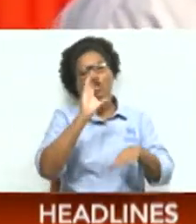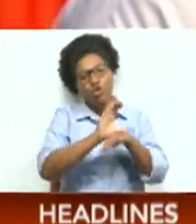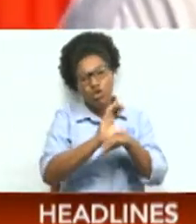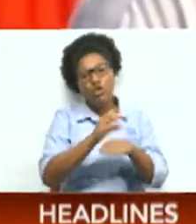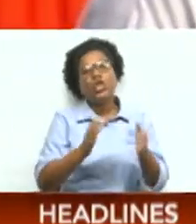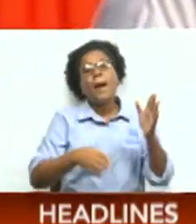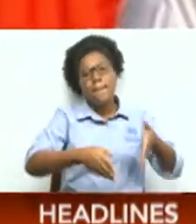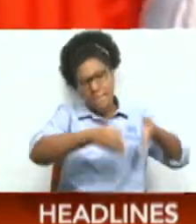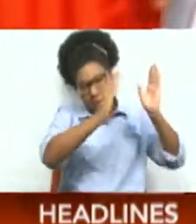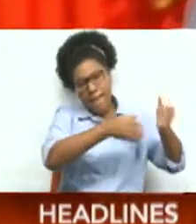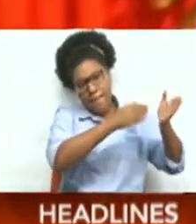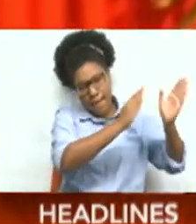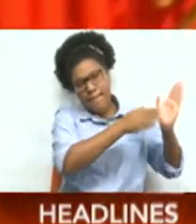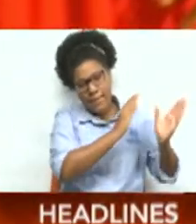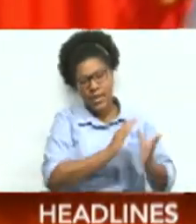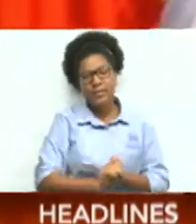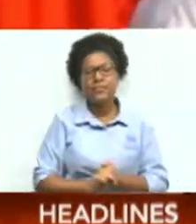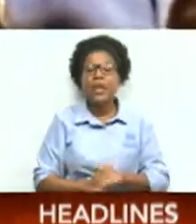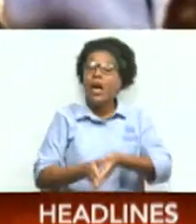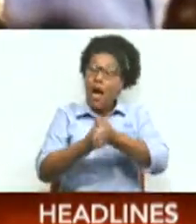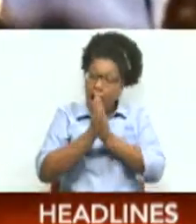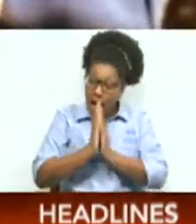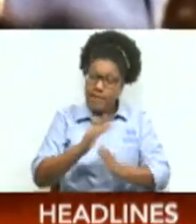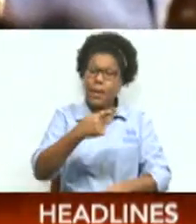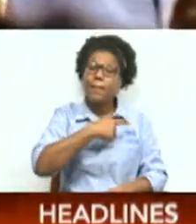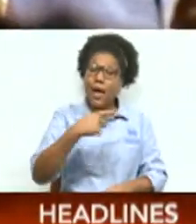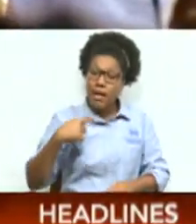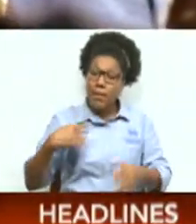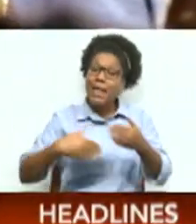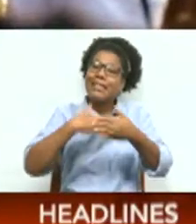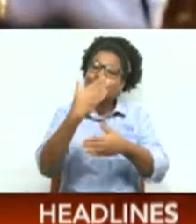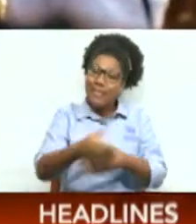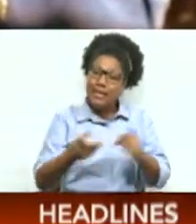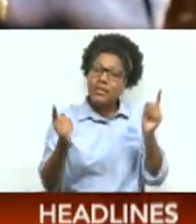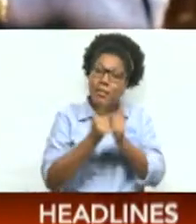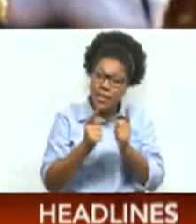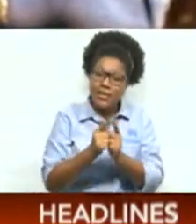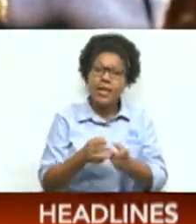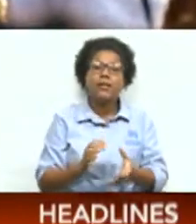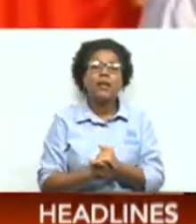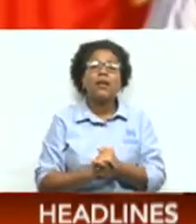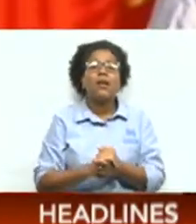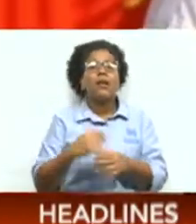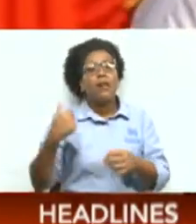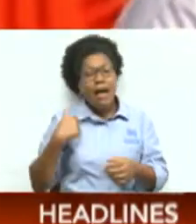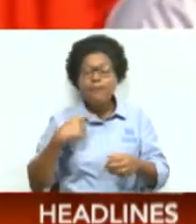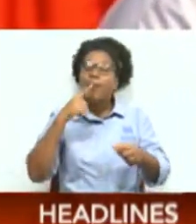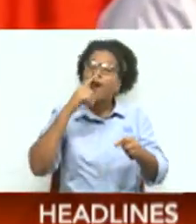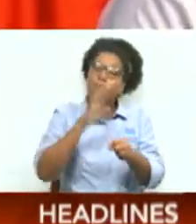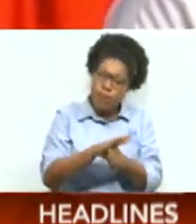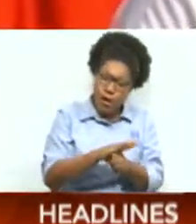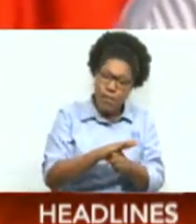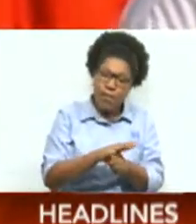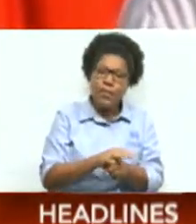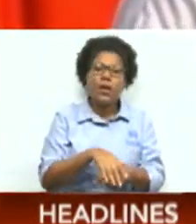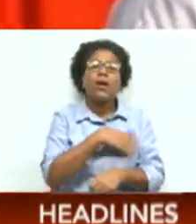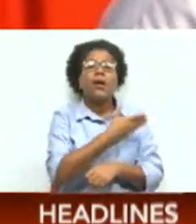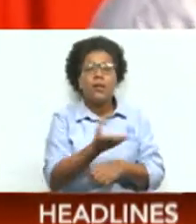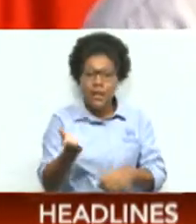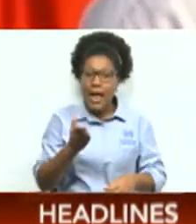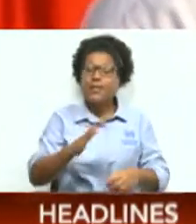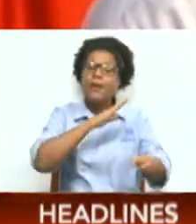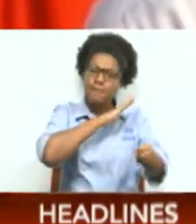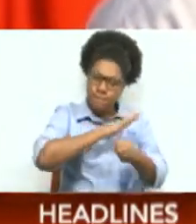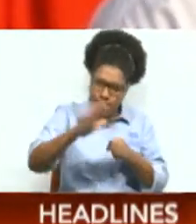I intend to ask the Cabinet at the next session, having confirmation that you've made full